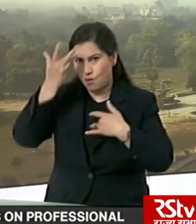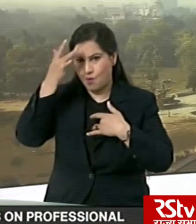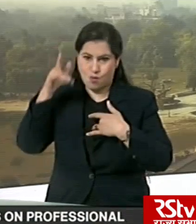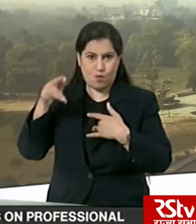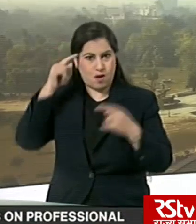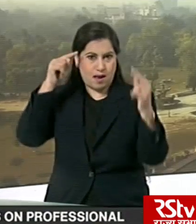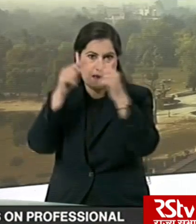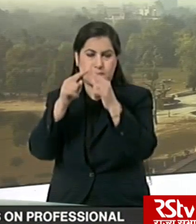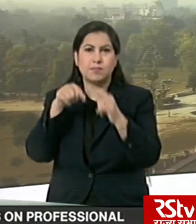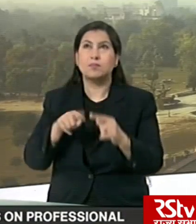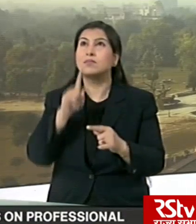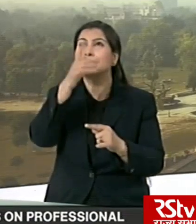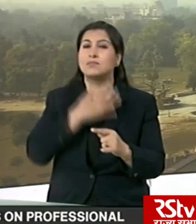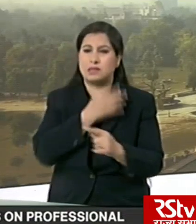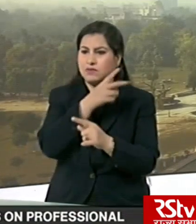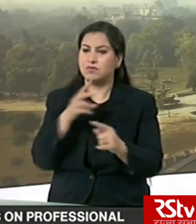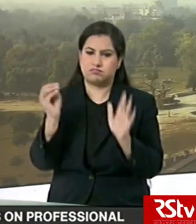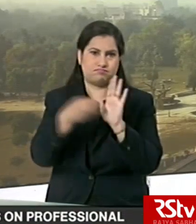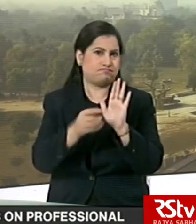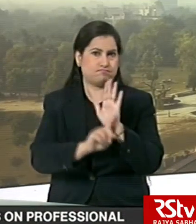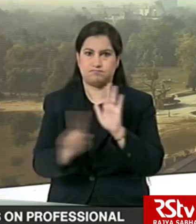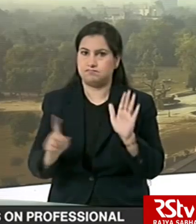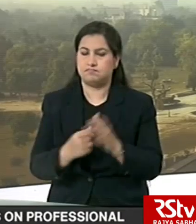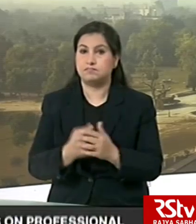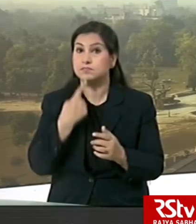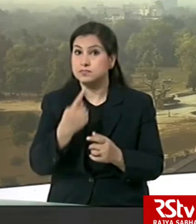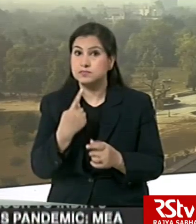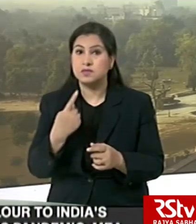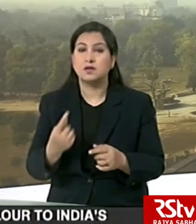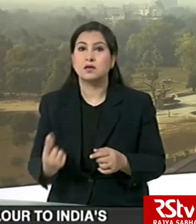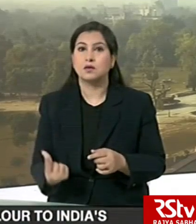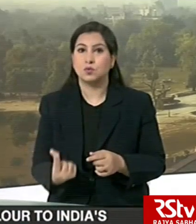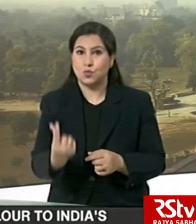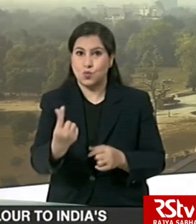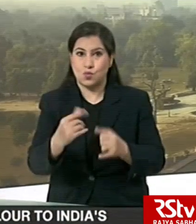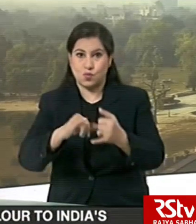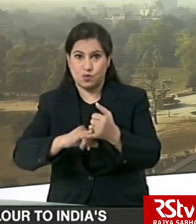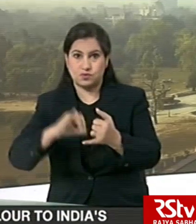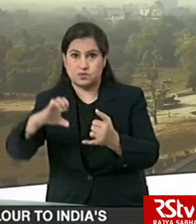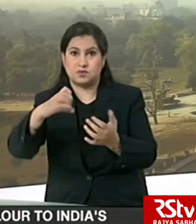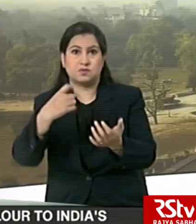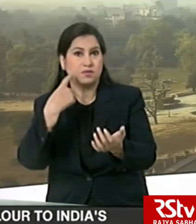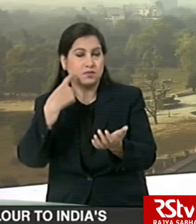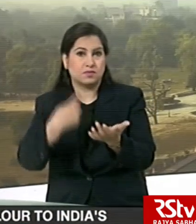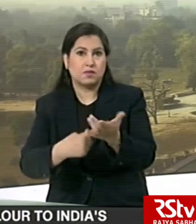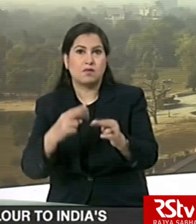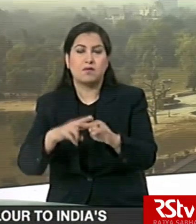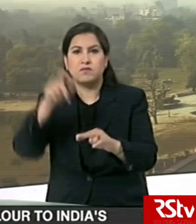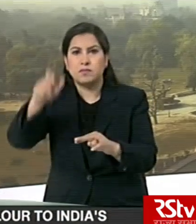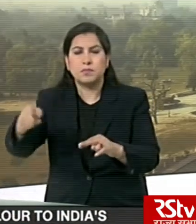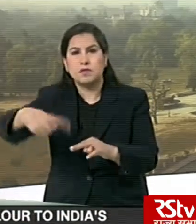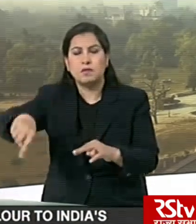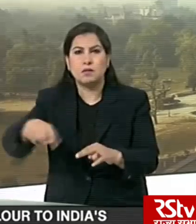fighting the coronavirus pandemic. He further dismissed the commission's claim that COVID-19 patients in